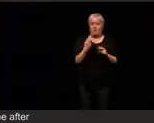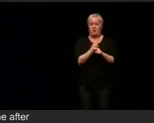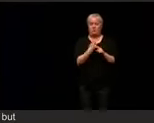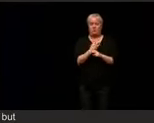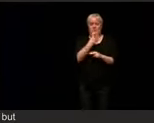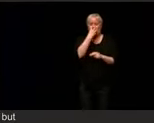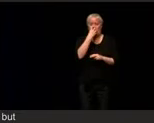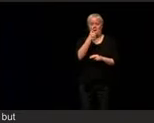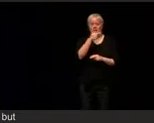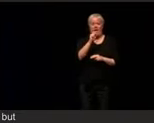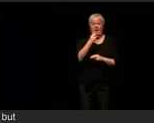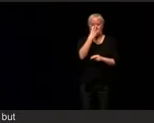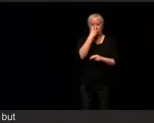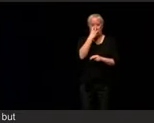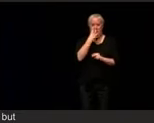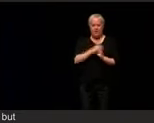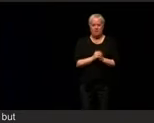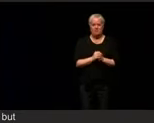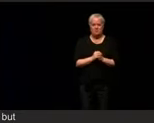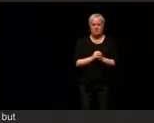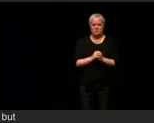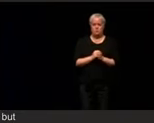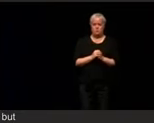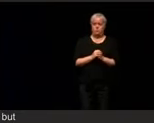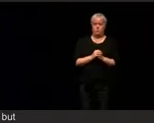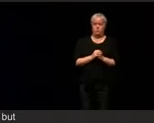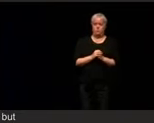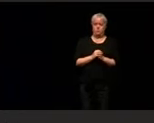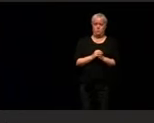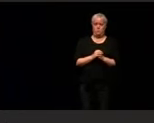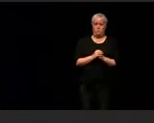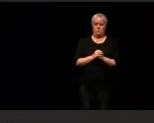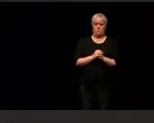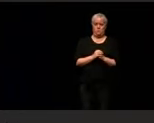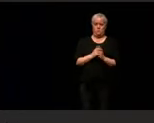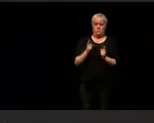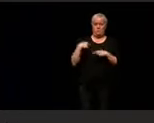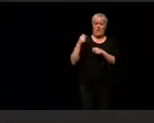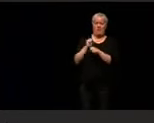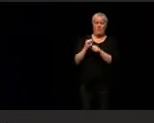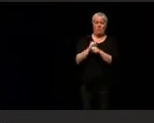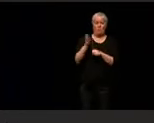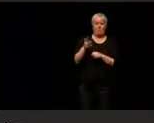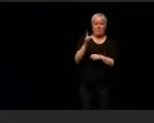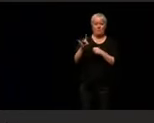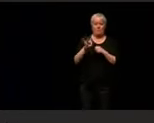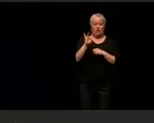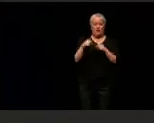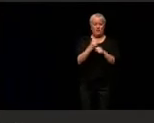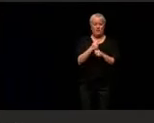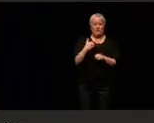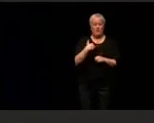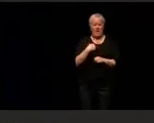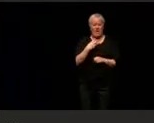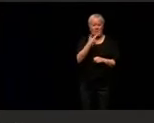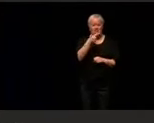seats. I'd been in the House at that point for a little over eight years, had no idea there were gas masks